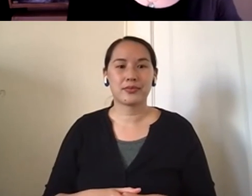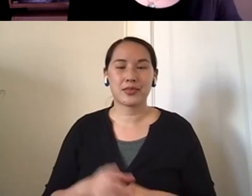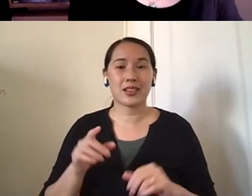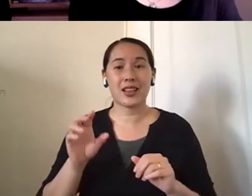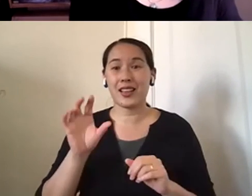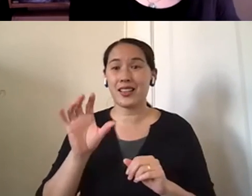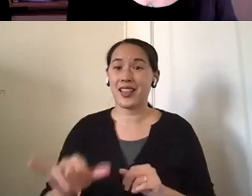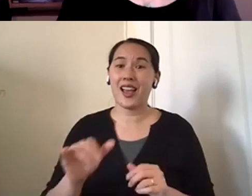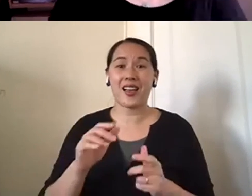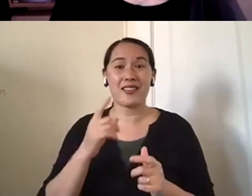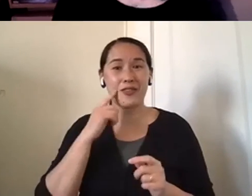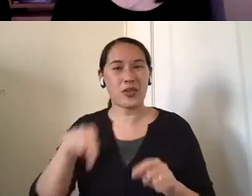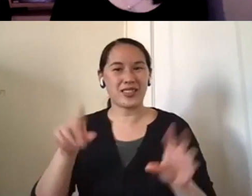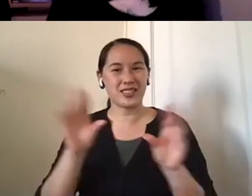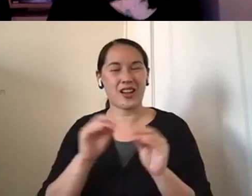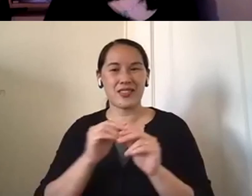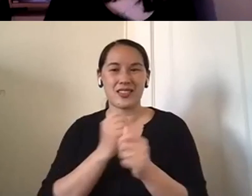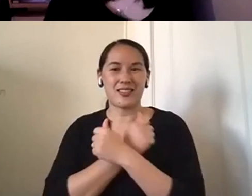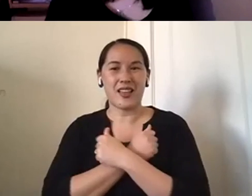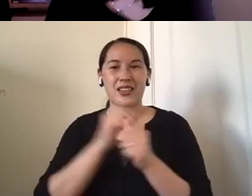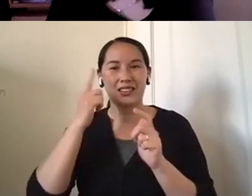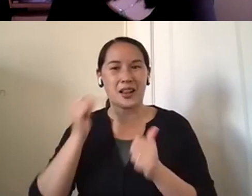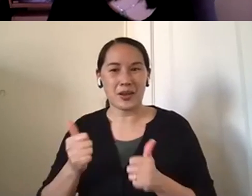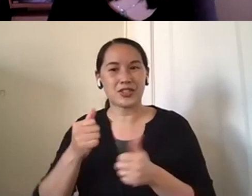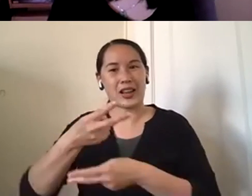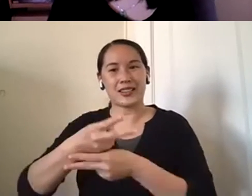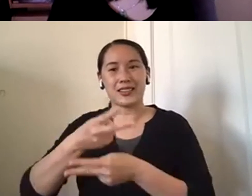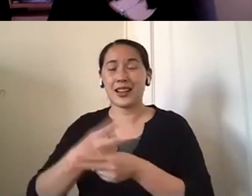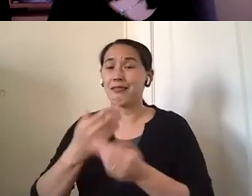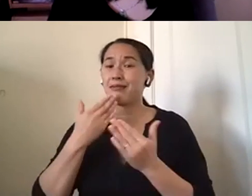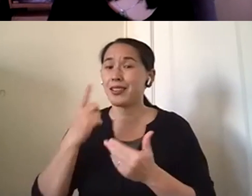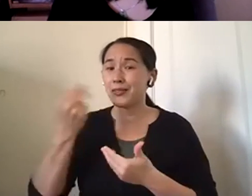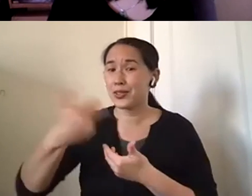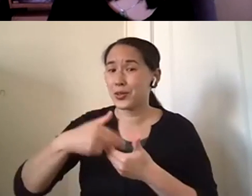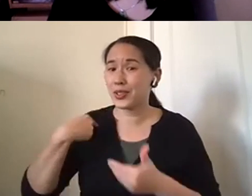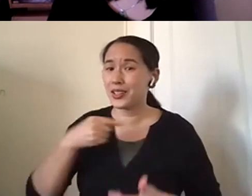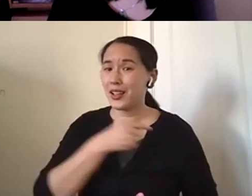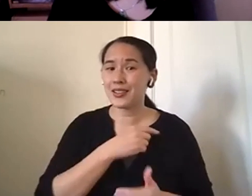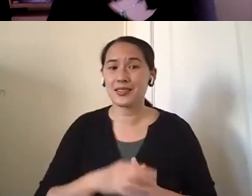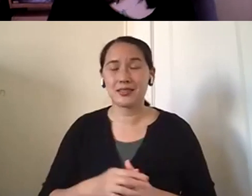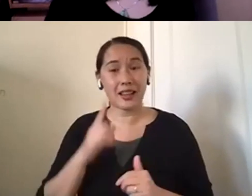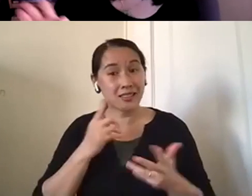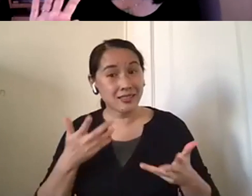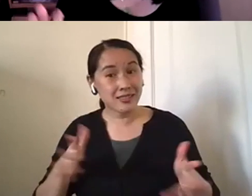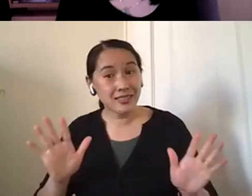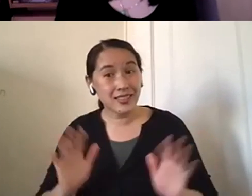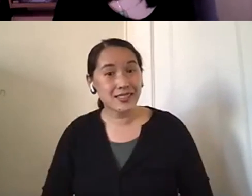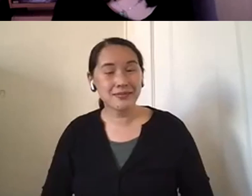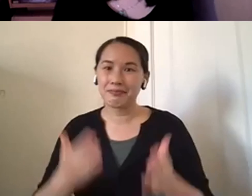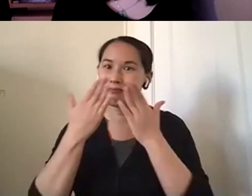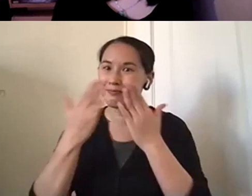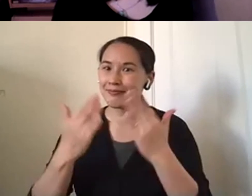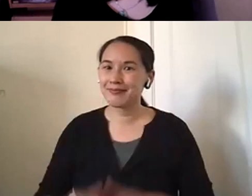care. And, uh, thank you for joining us. And, um, I think that's it. Thank you.